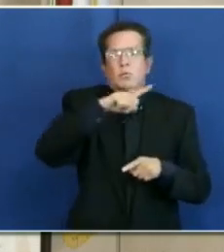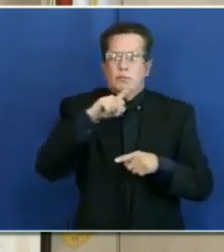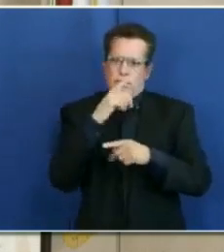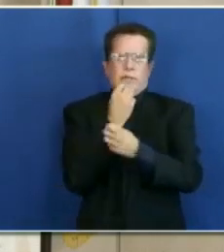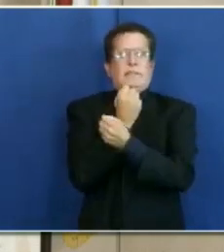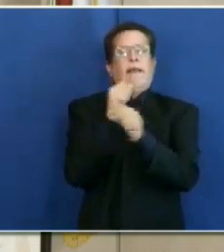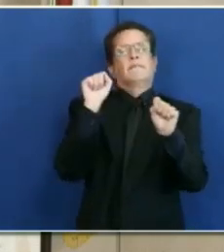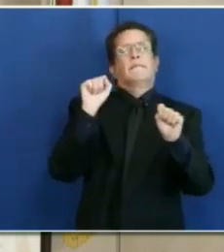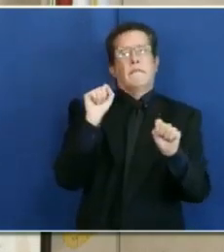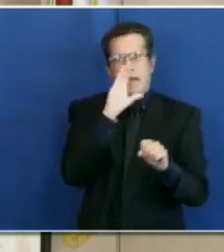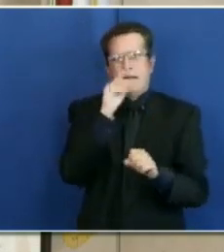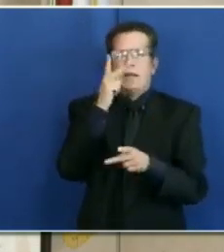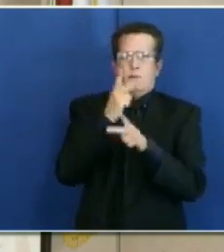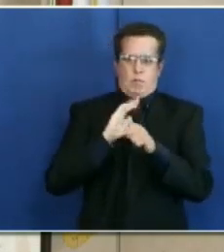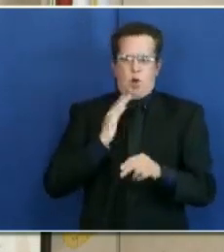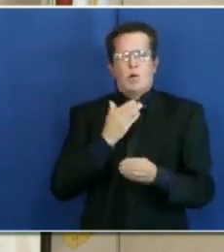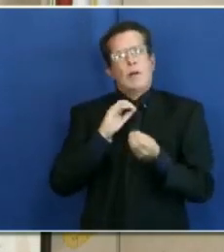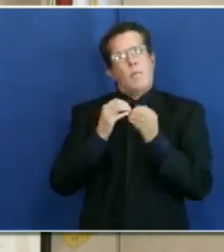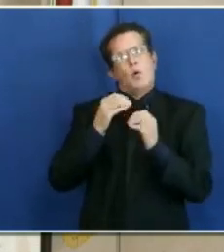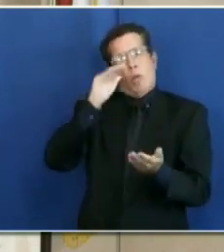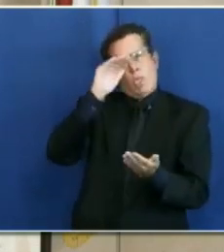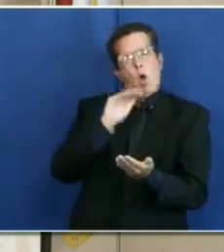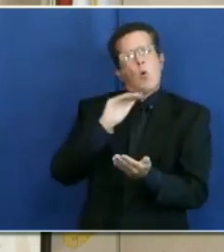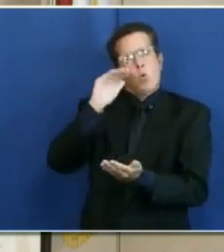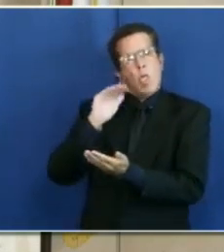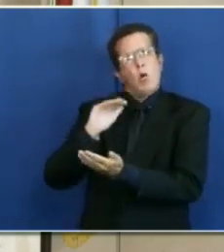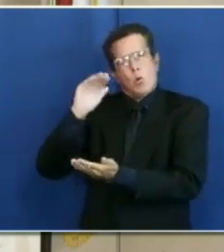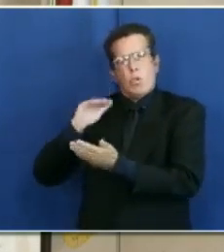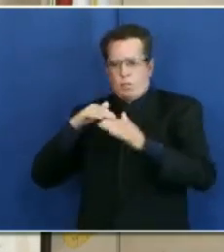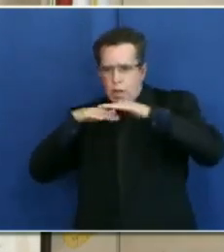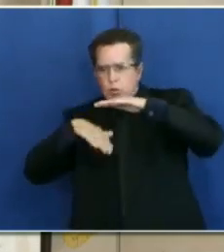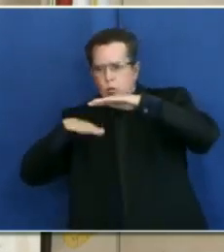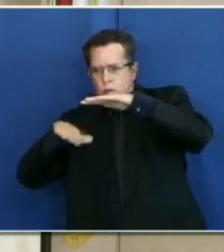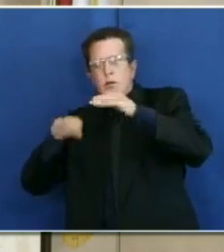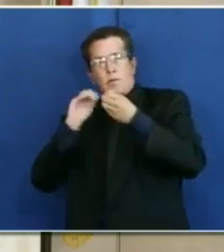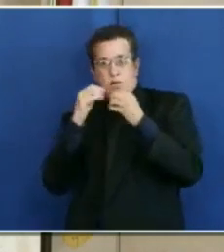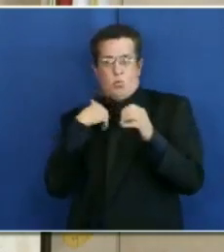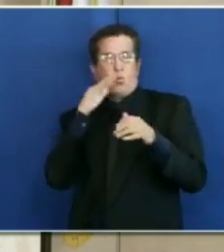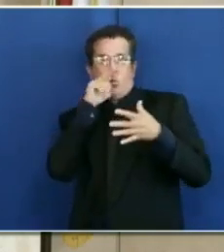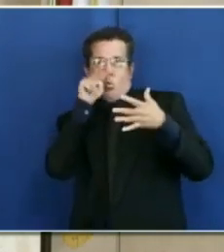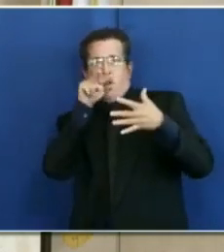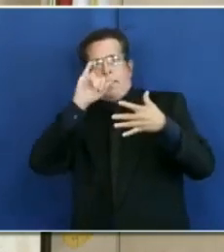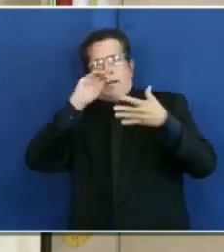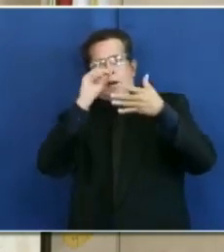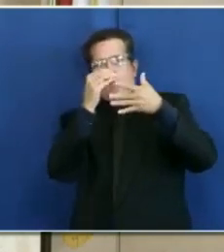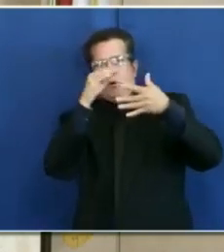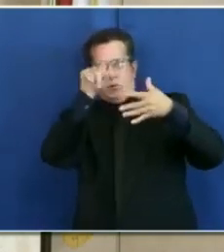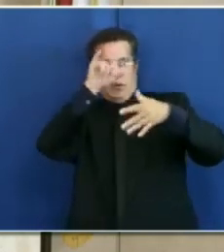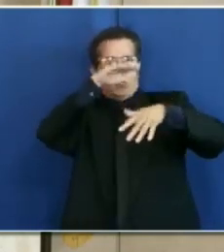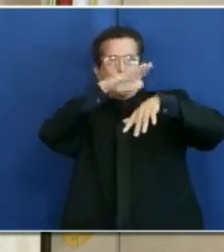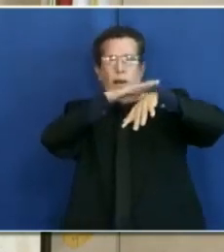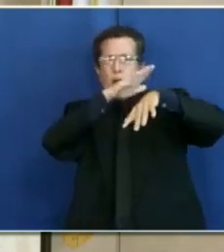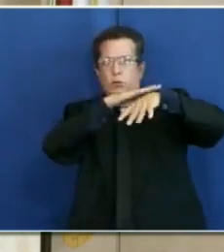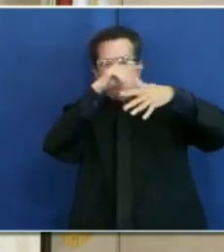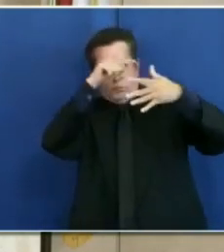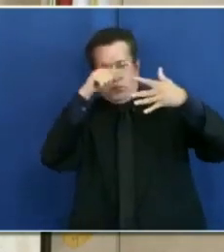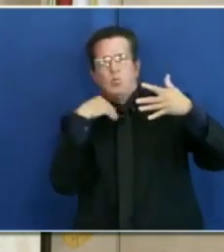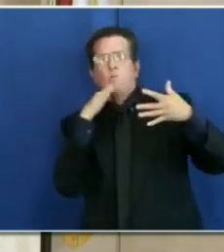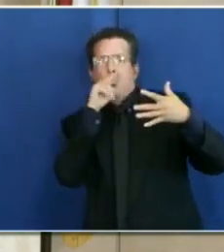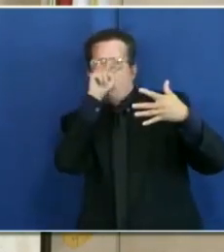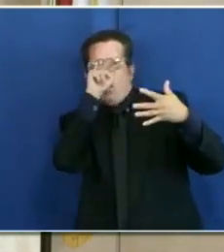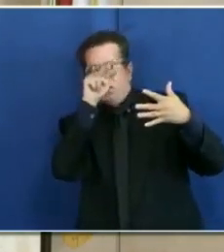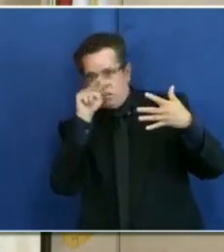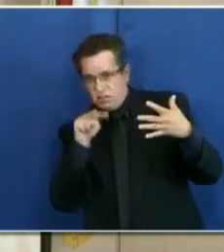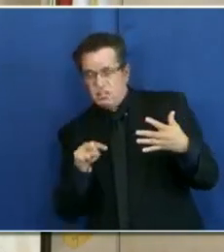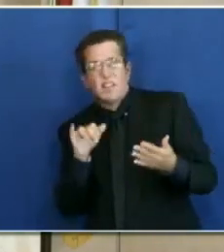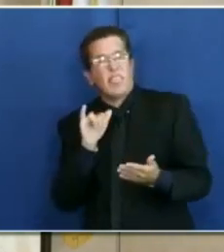that we keep our numbers low. And you saw the triggers. That's what we use to monitor the status of our effort.